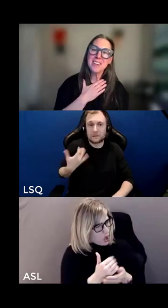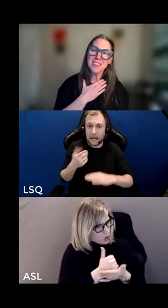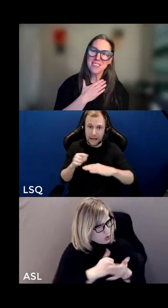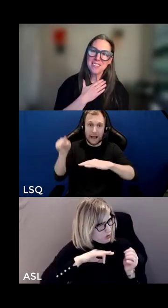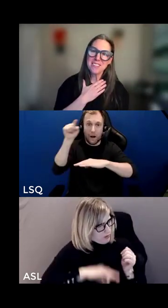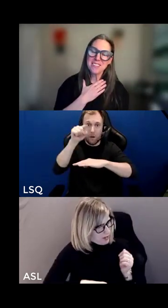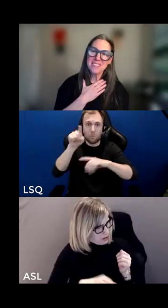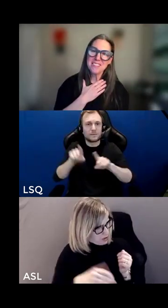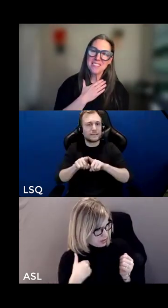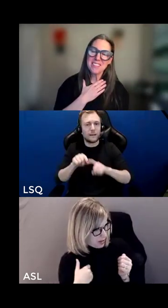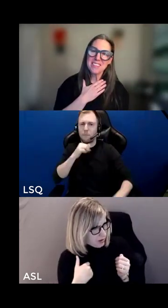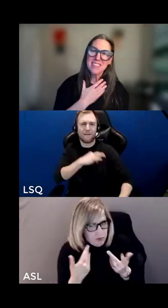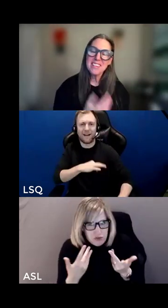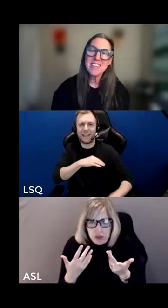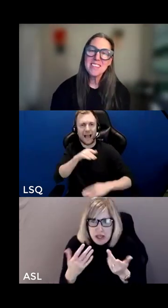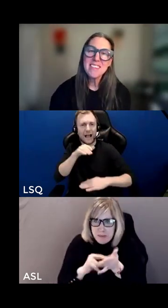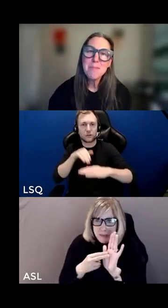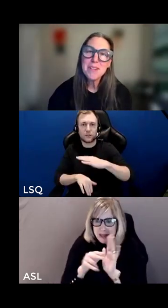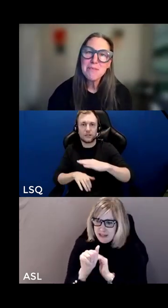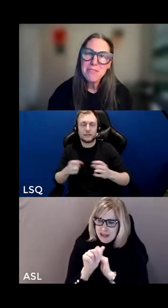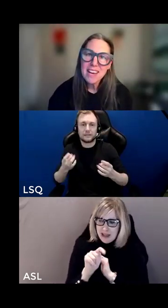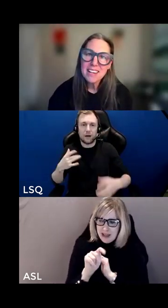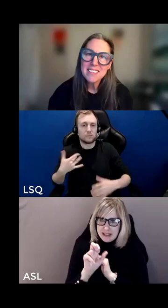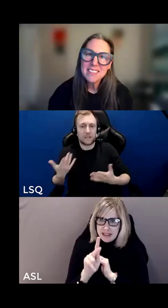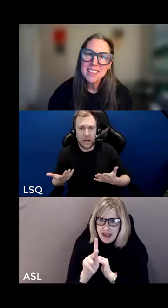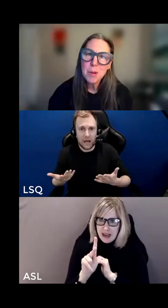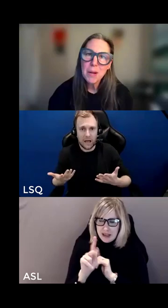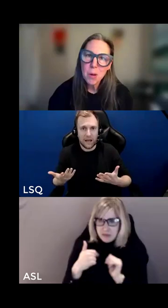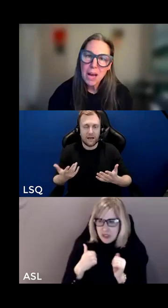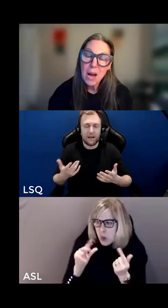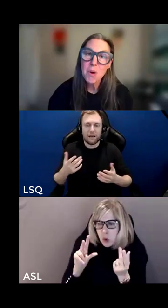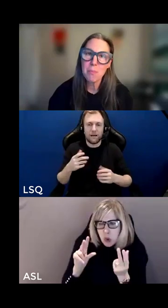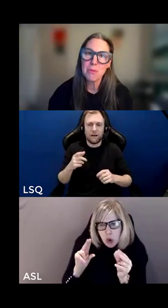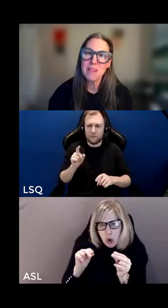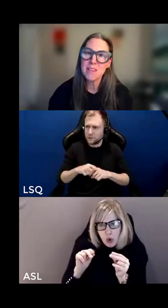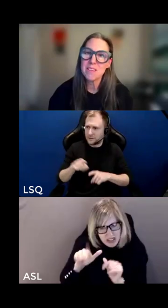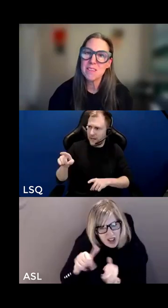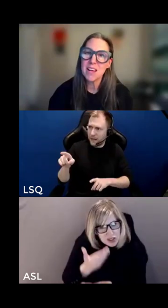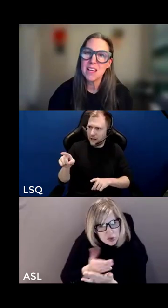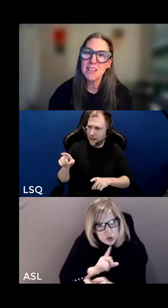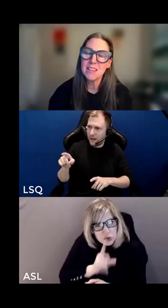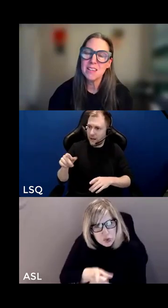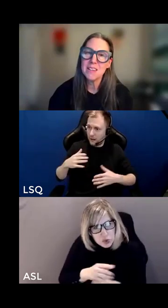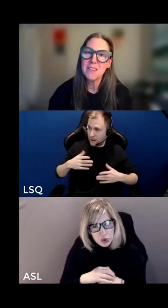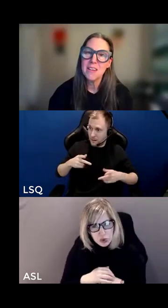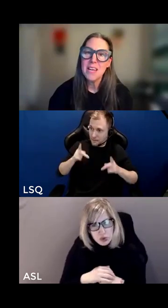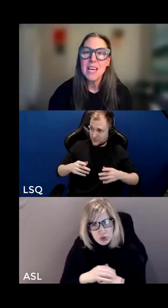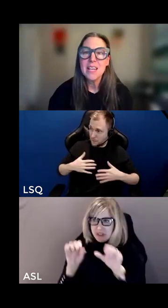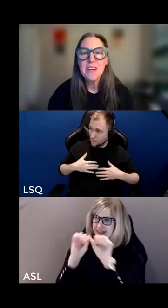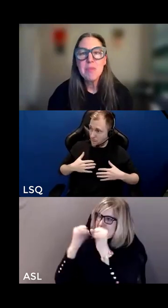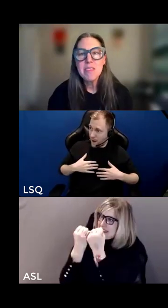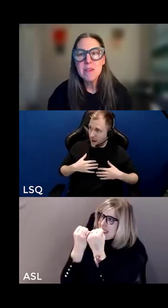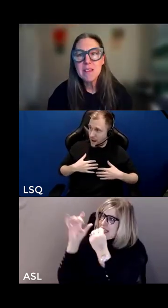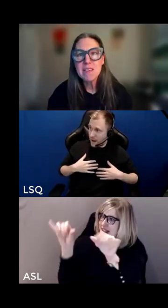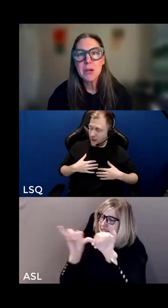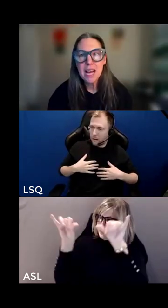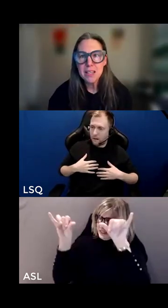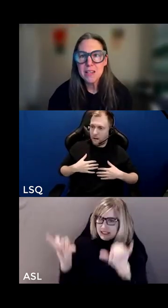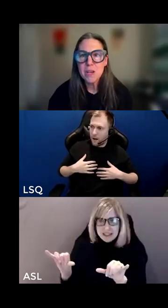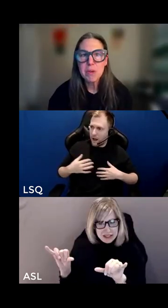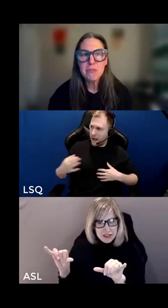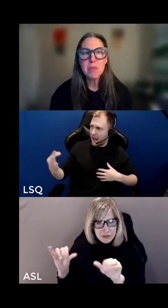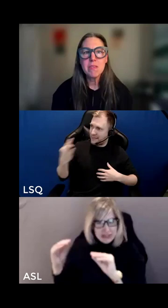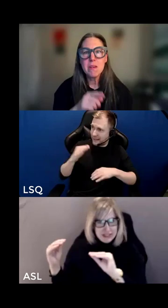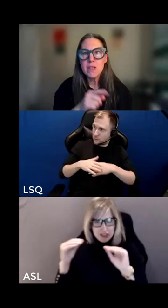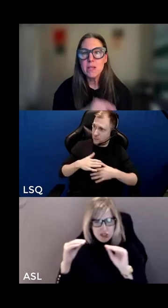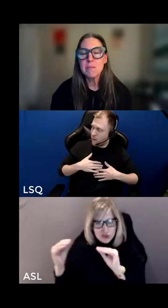my character it's a statement of fact about how power operates in society and if i'm serious about